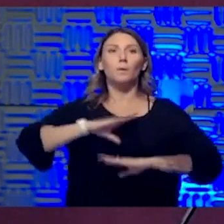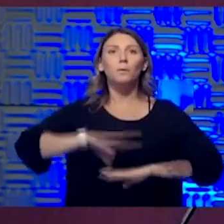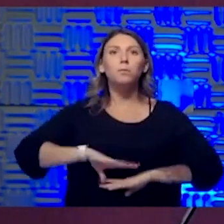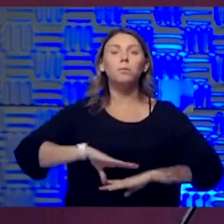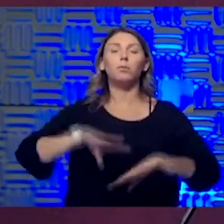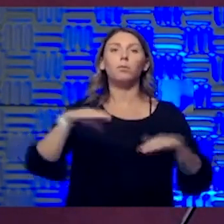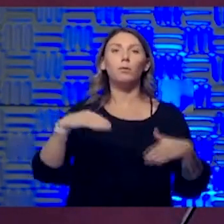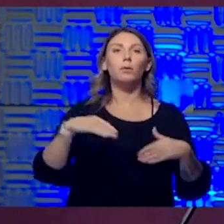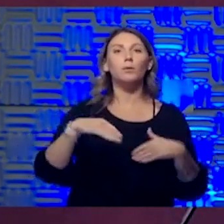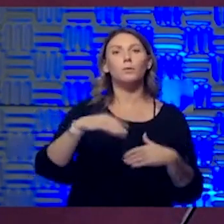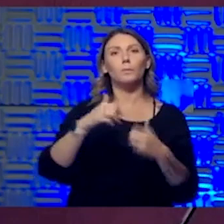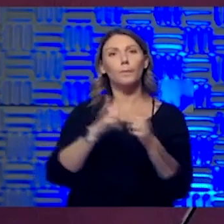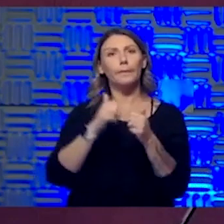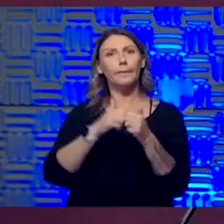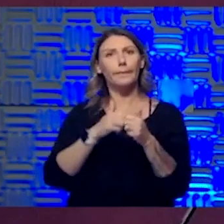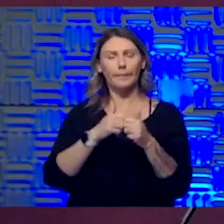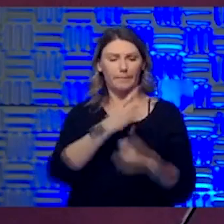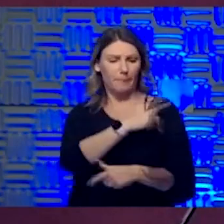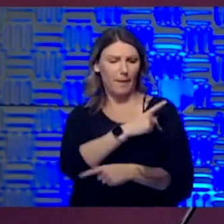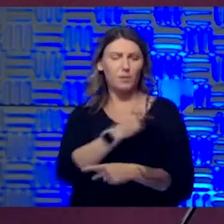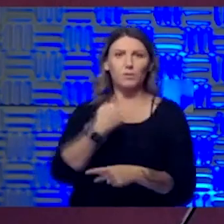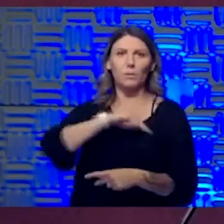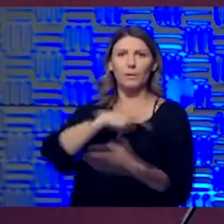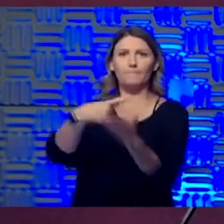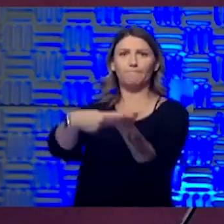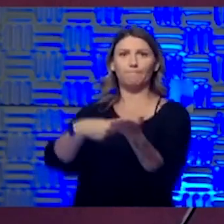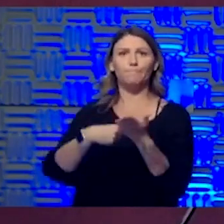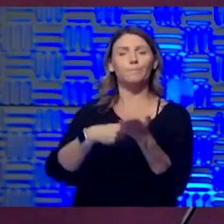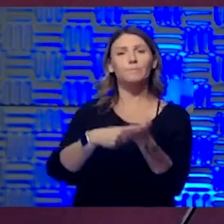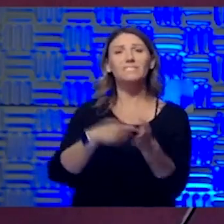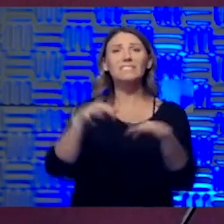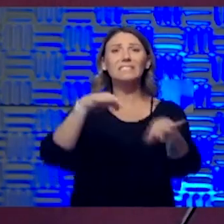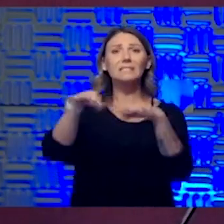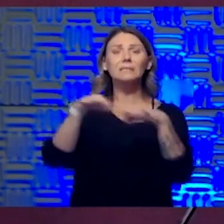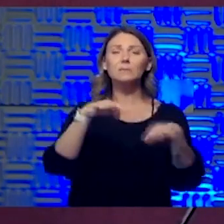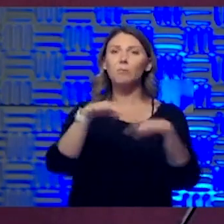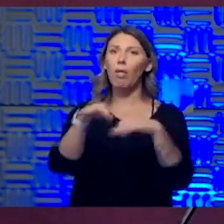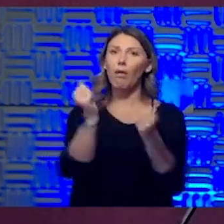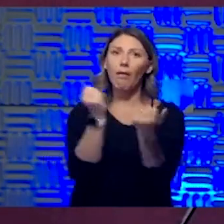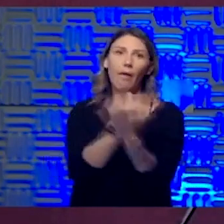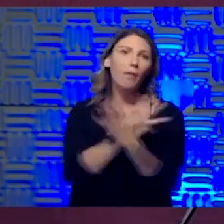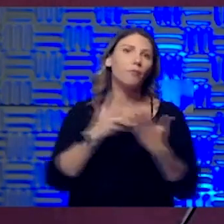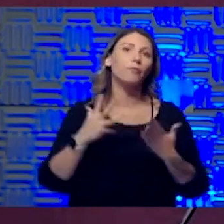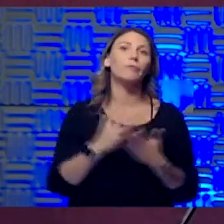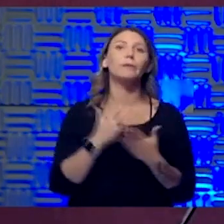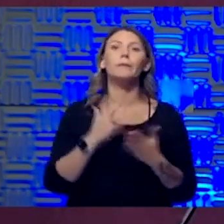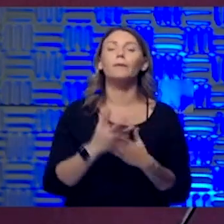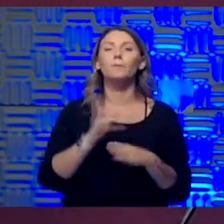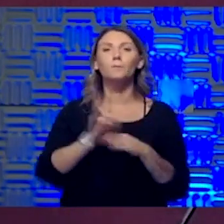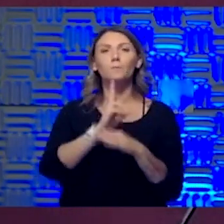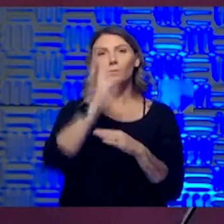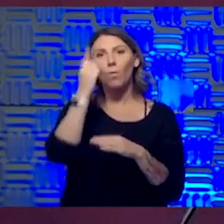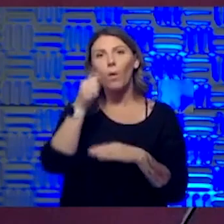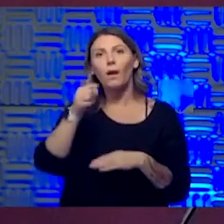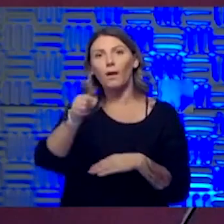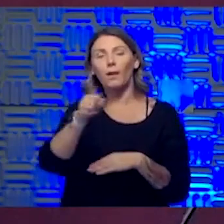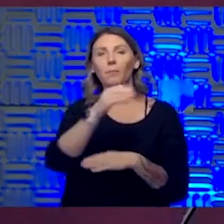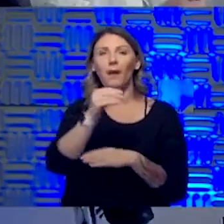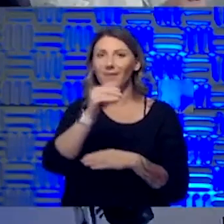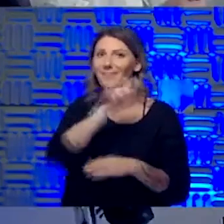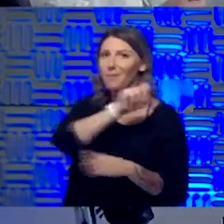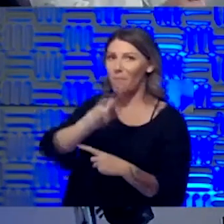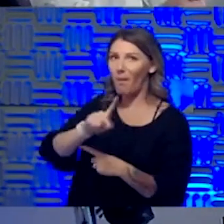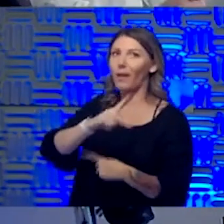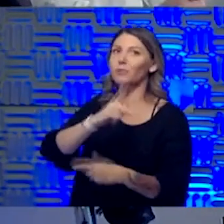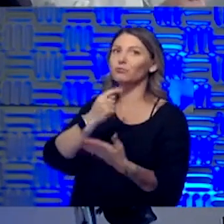with the patient, uh, to explain the full range of things was, was very useful for him. And he, he came in and got treated. So really there are a couple